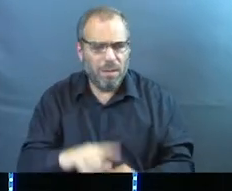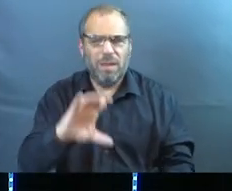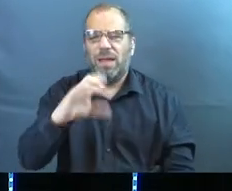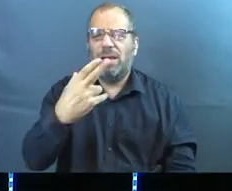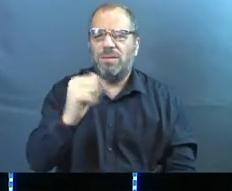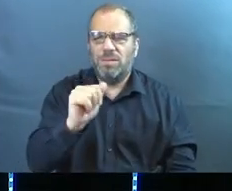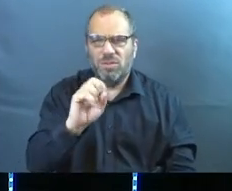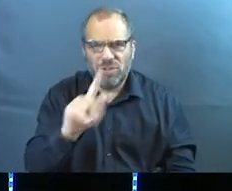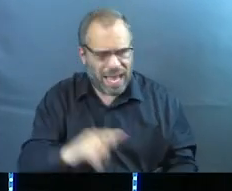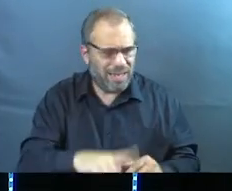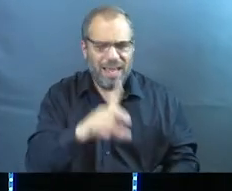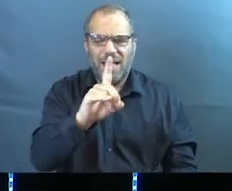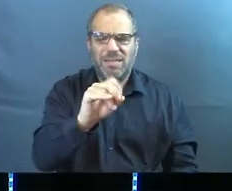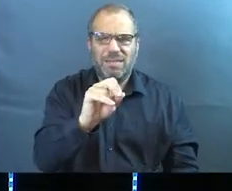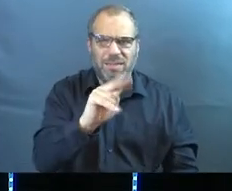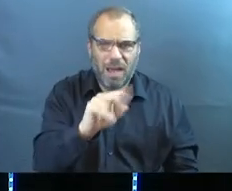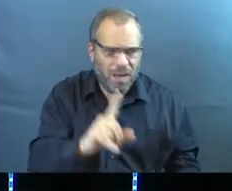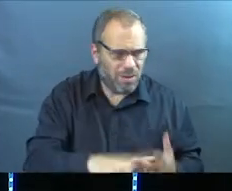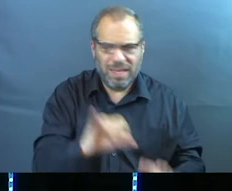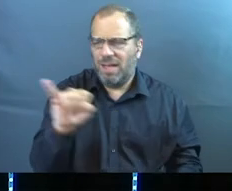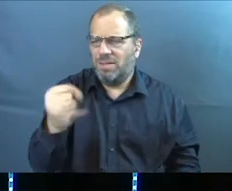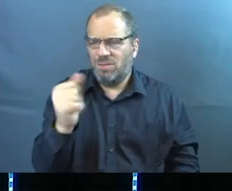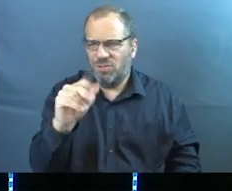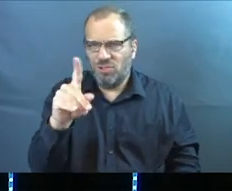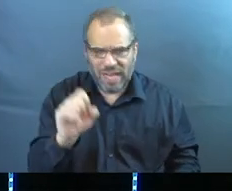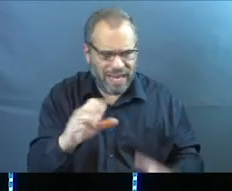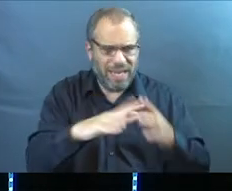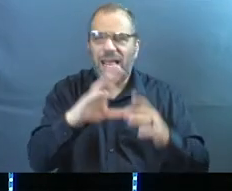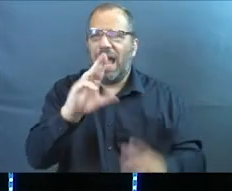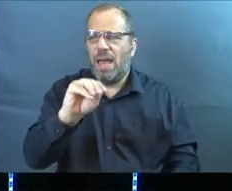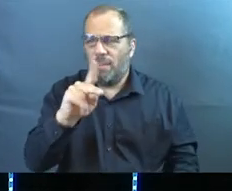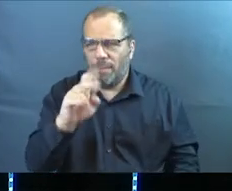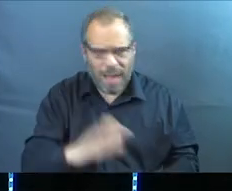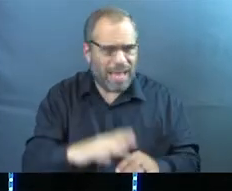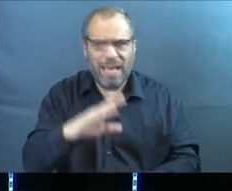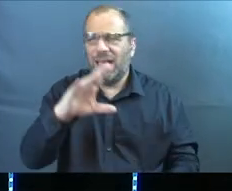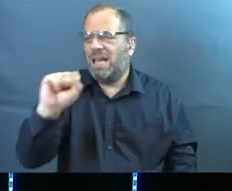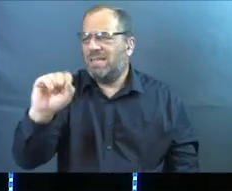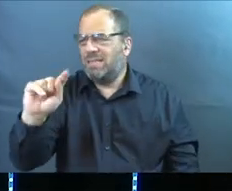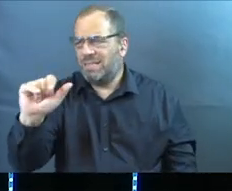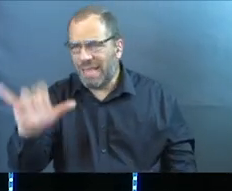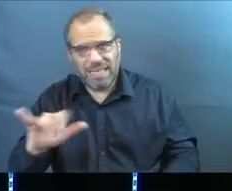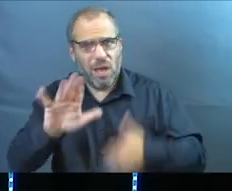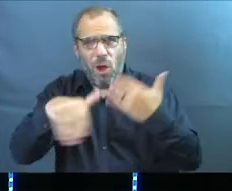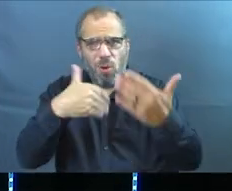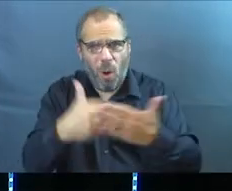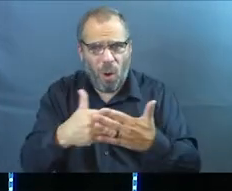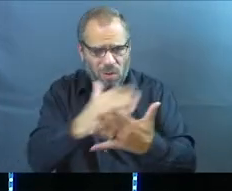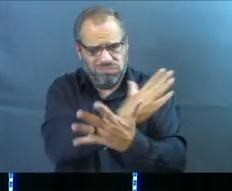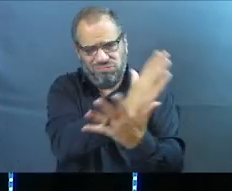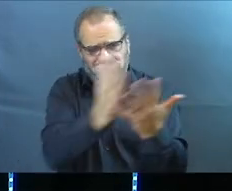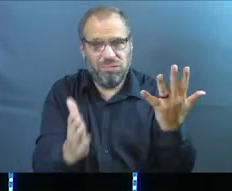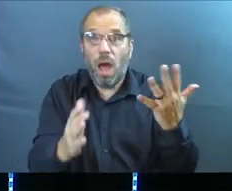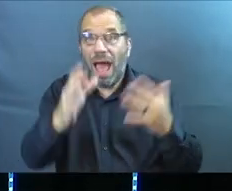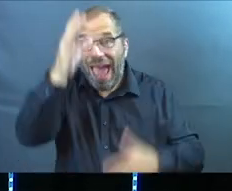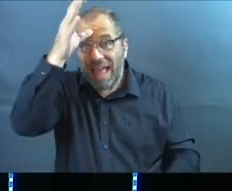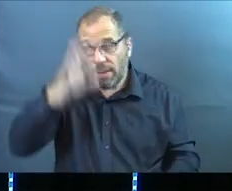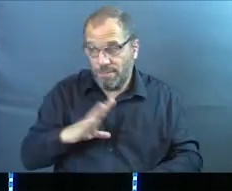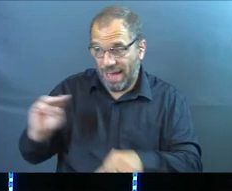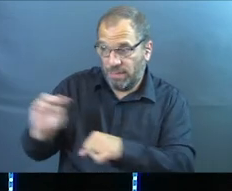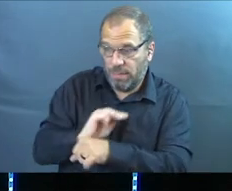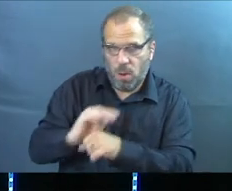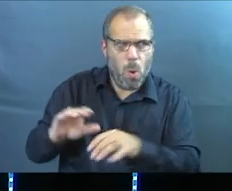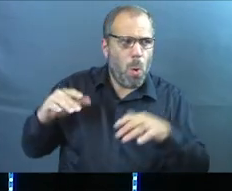Chastity and Donald and Jade and Mike and Stacy and just all of those guys and the men's